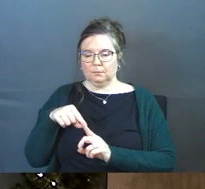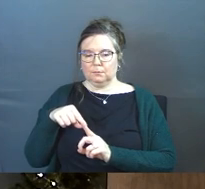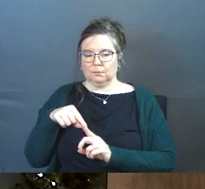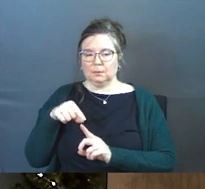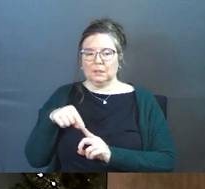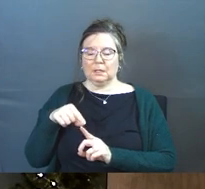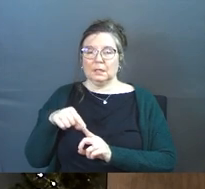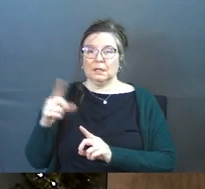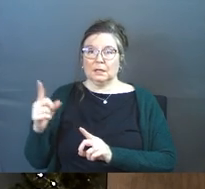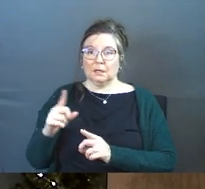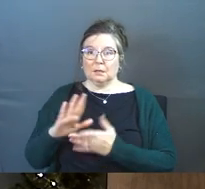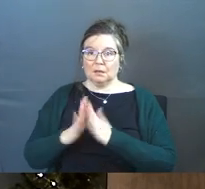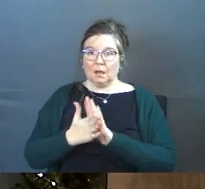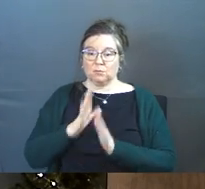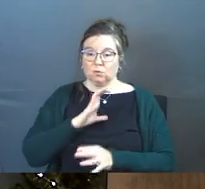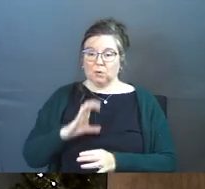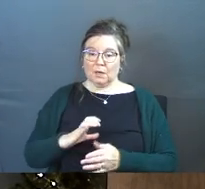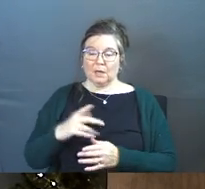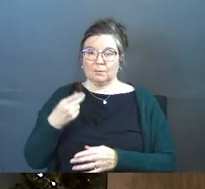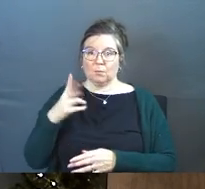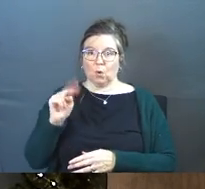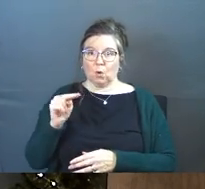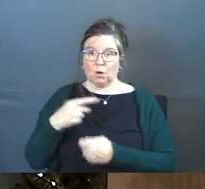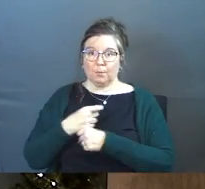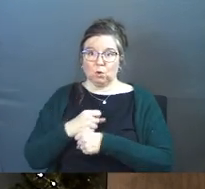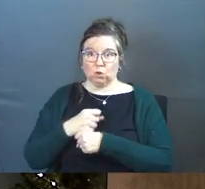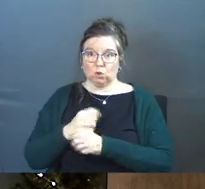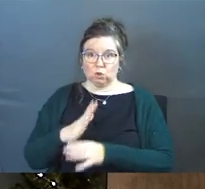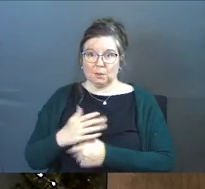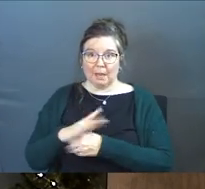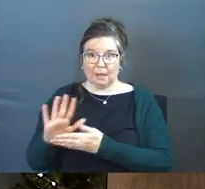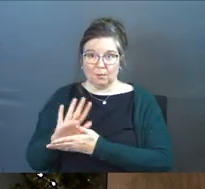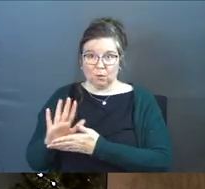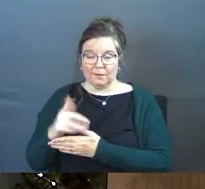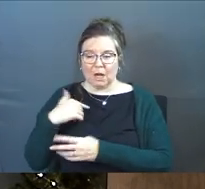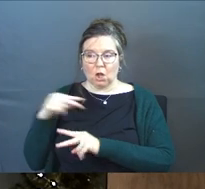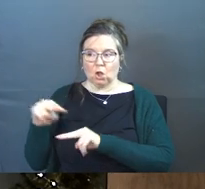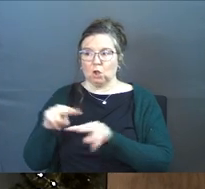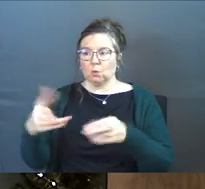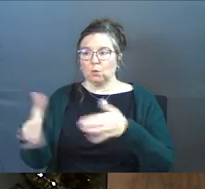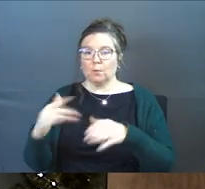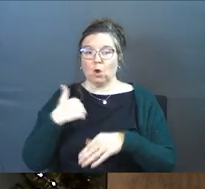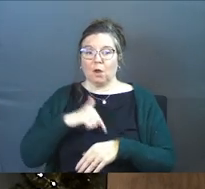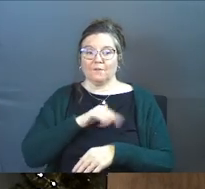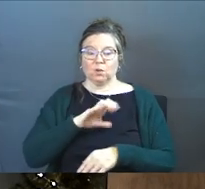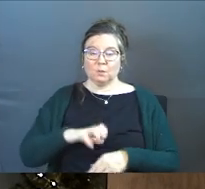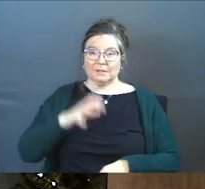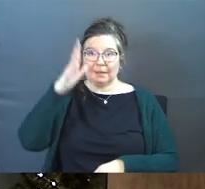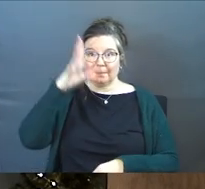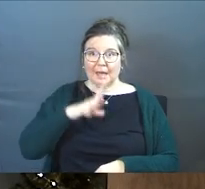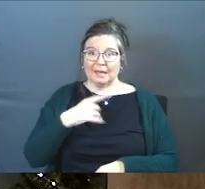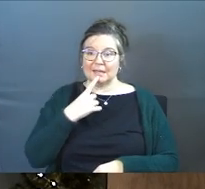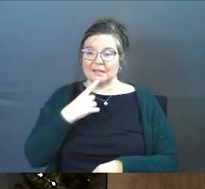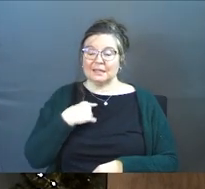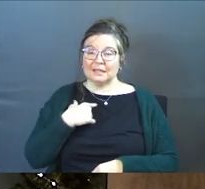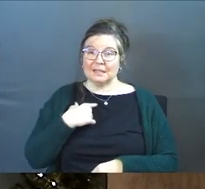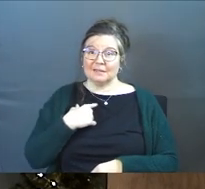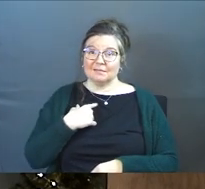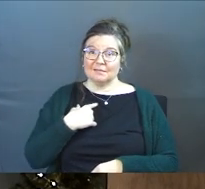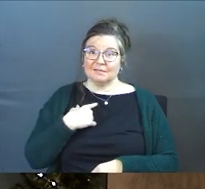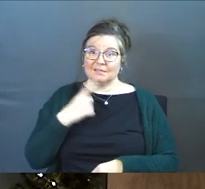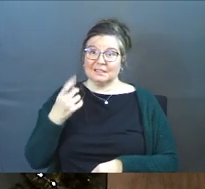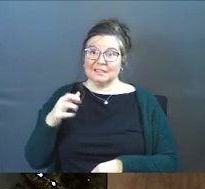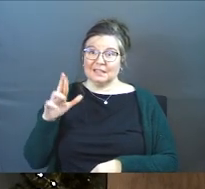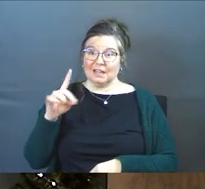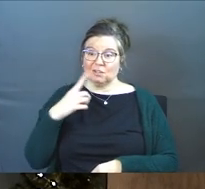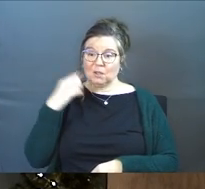he had come to Christ and he had been a pornography producer and he looked across the room at all of us Christian men and he had the audacity